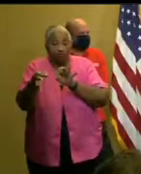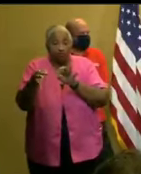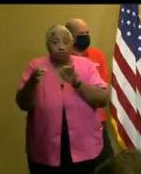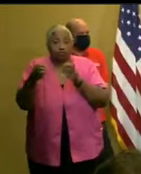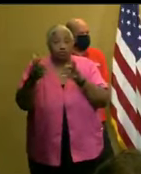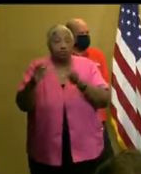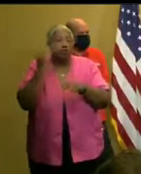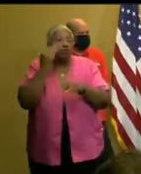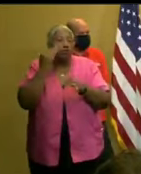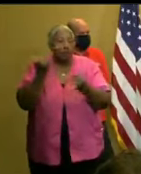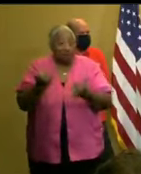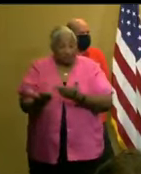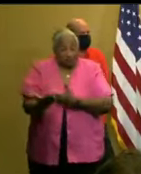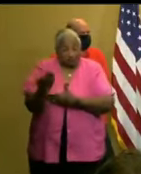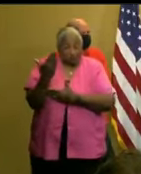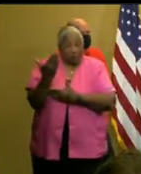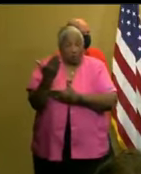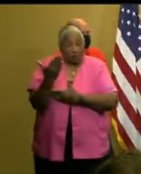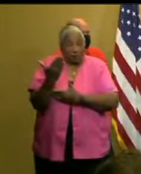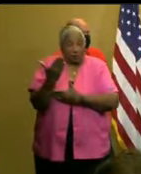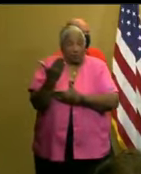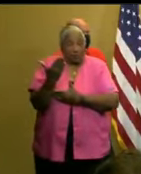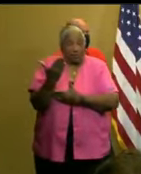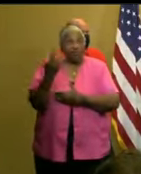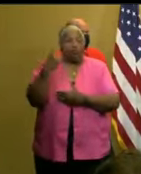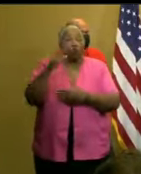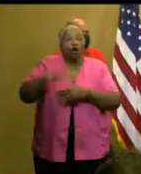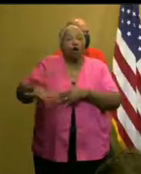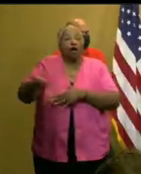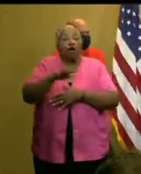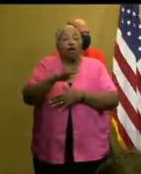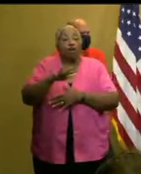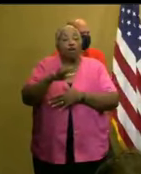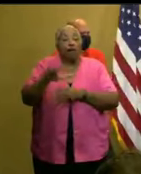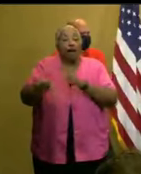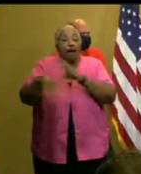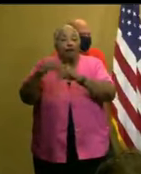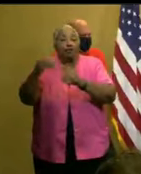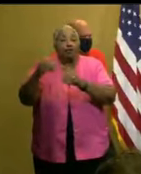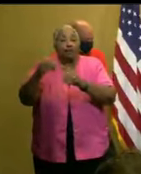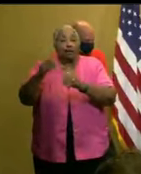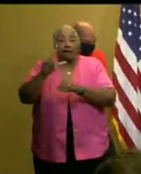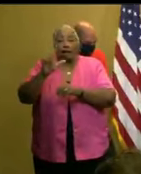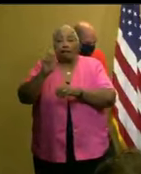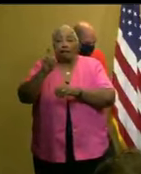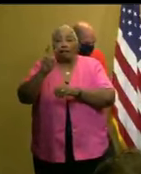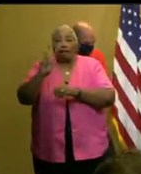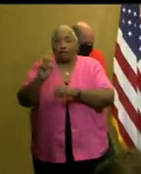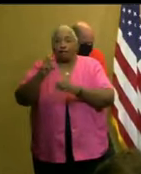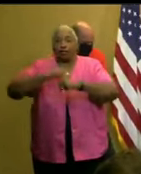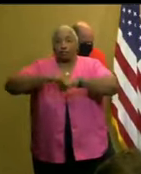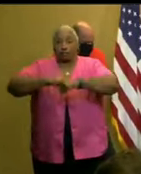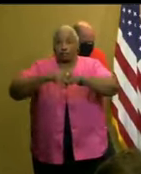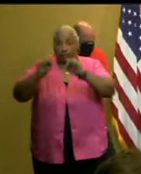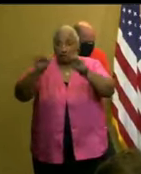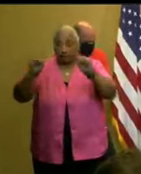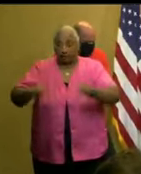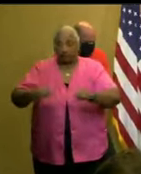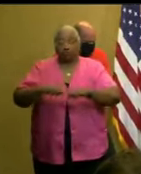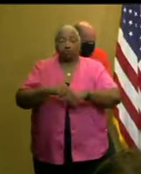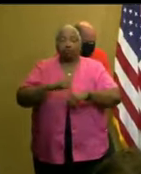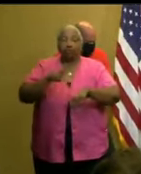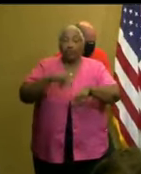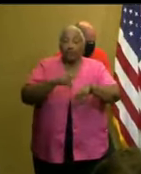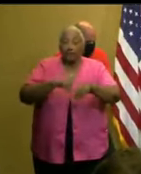earlier this morning for our areas outside of the levy protection system. The